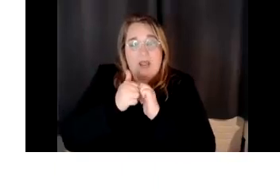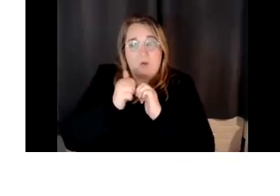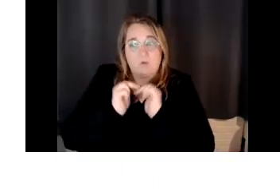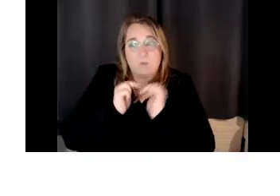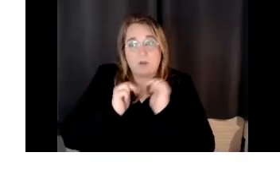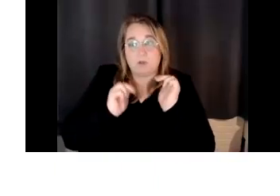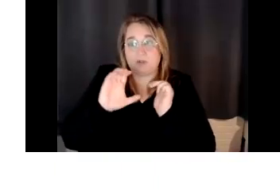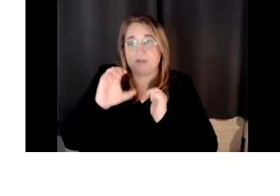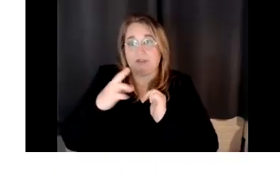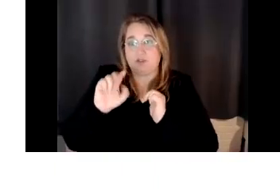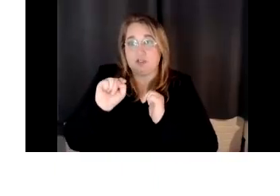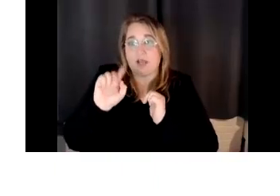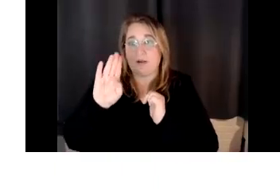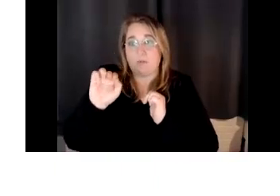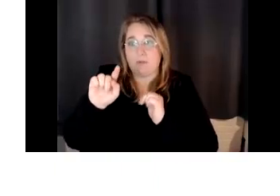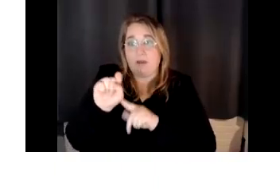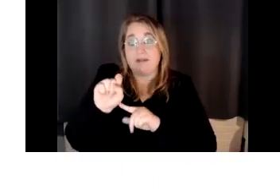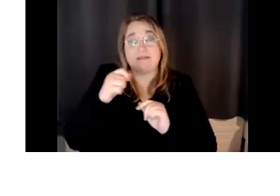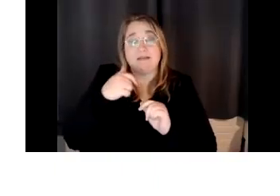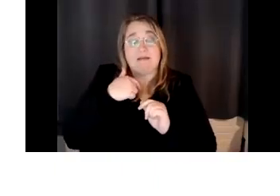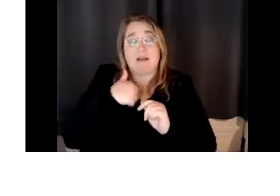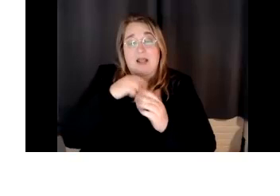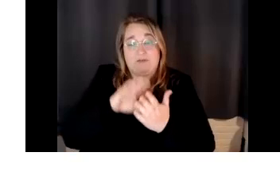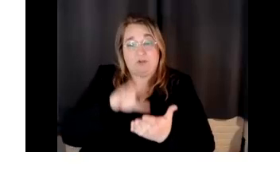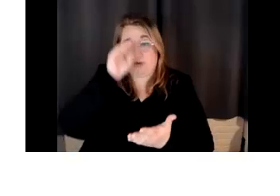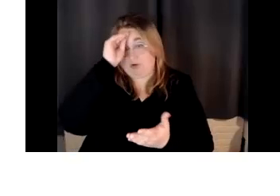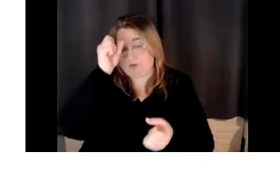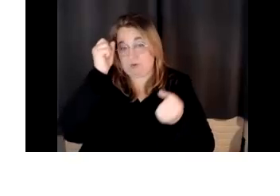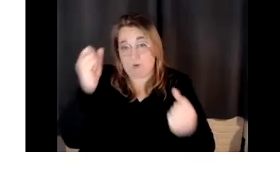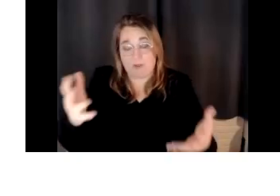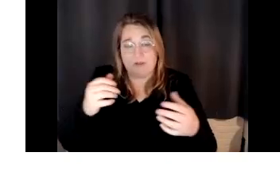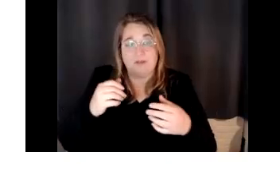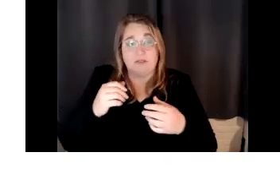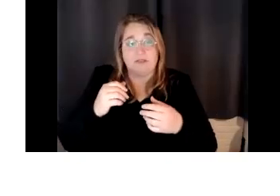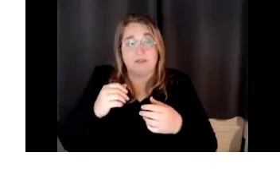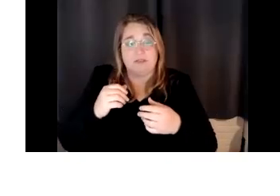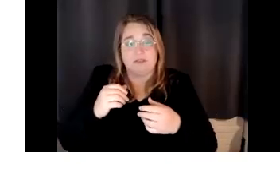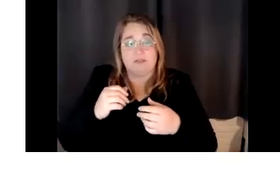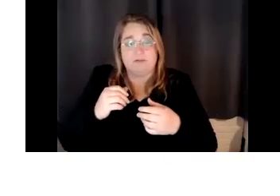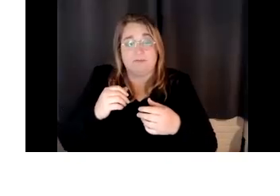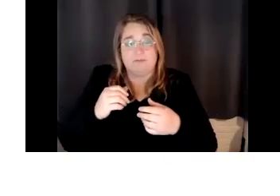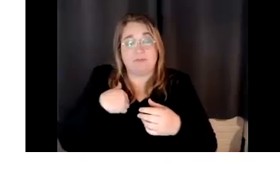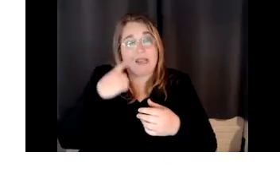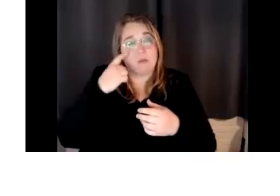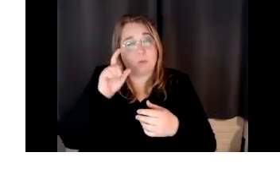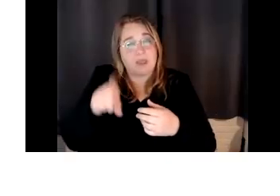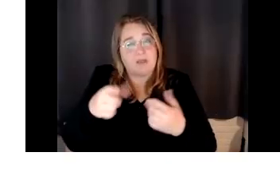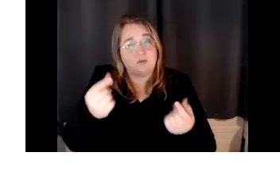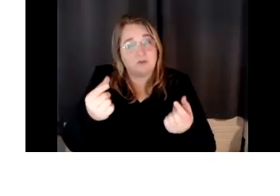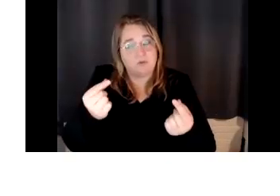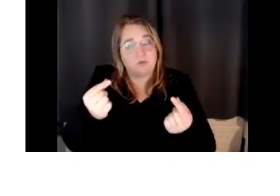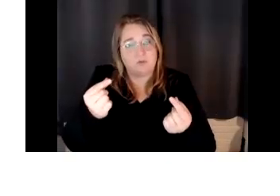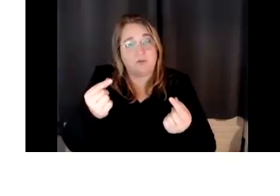I think what we have to do is to, uh, make the, uh, make the learning process